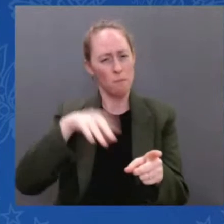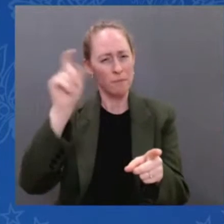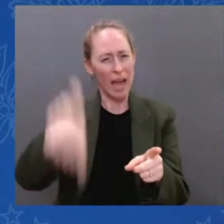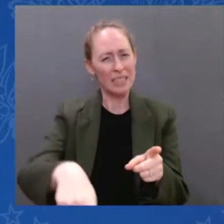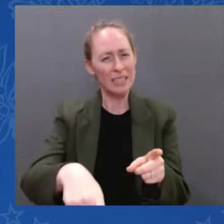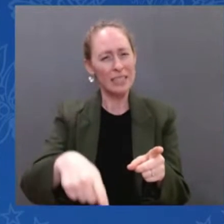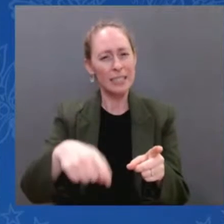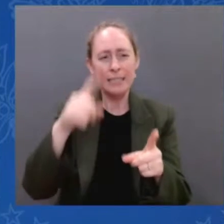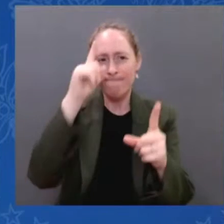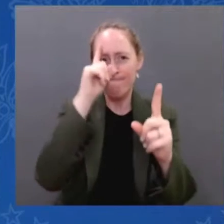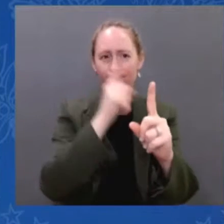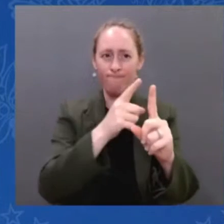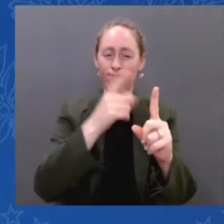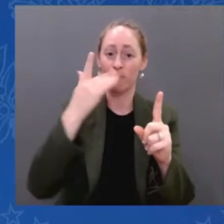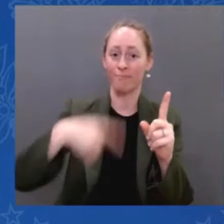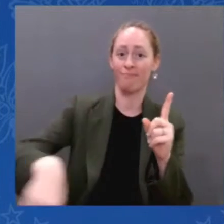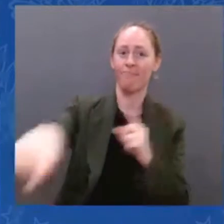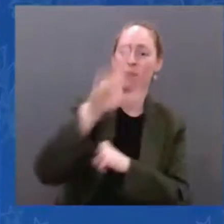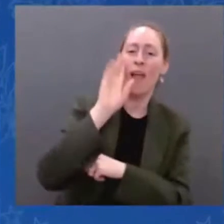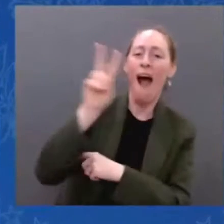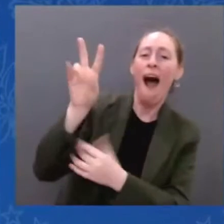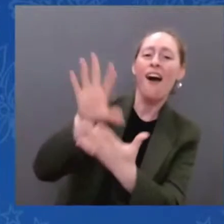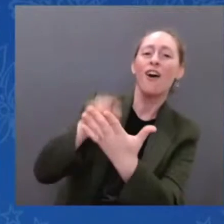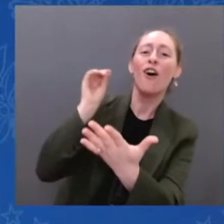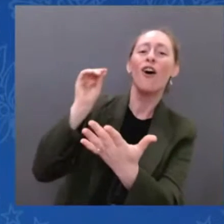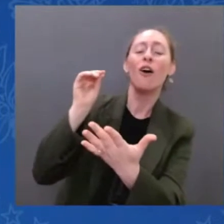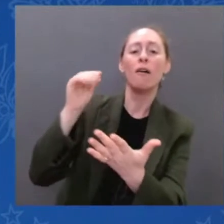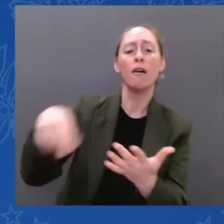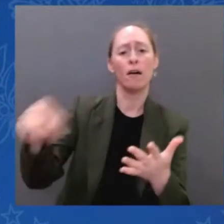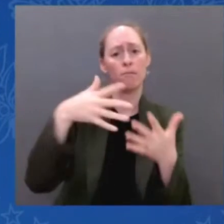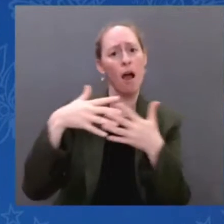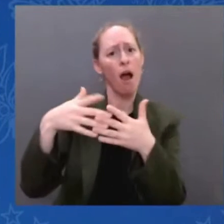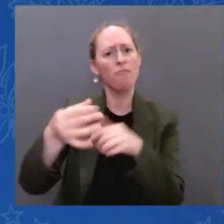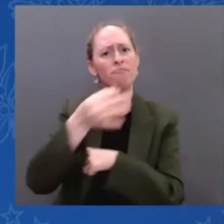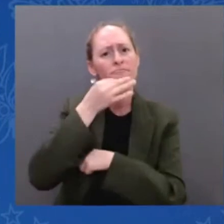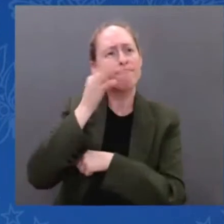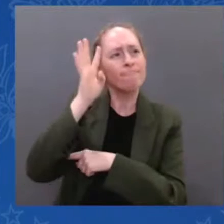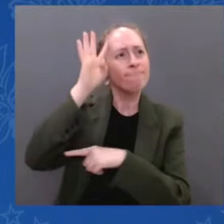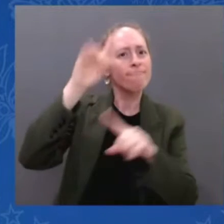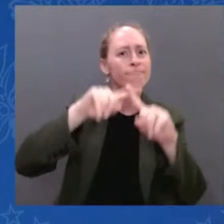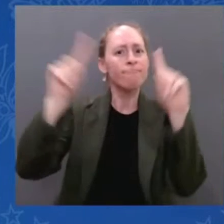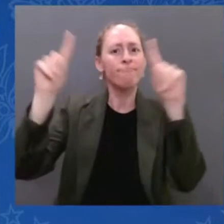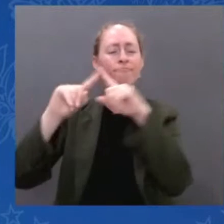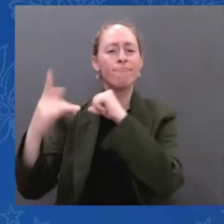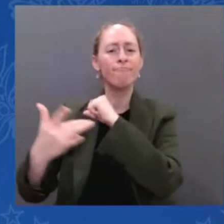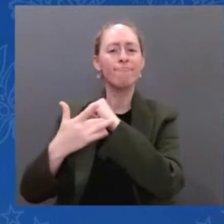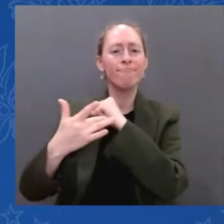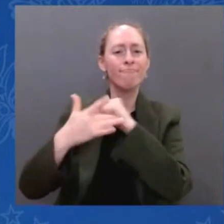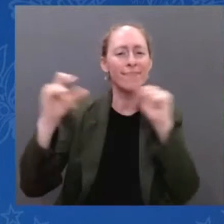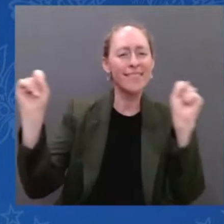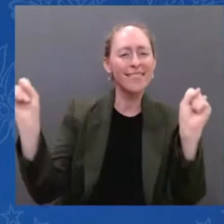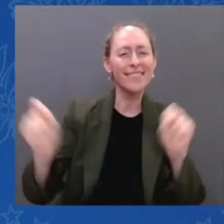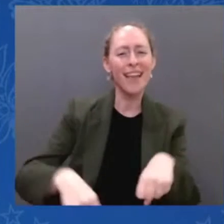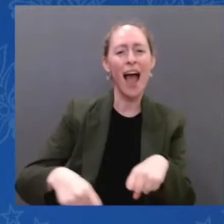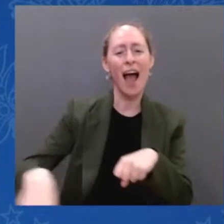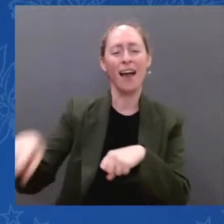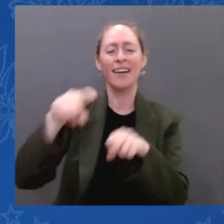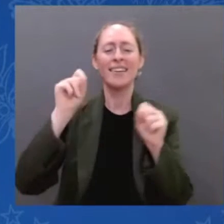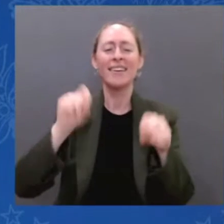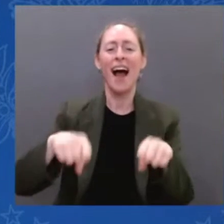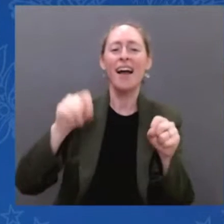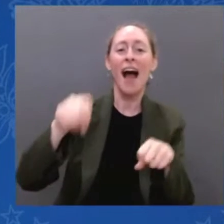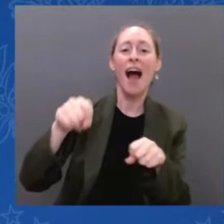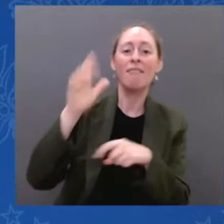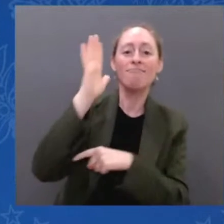strengthened partnerships with our allies, and will undoubtedly inspire generations to look to the